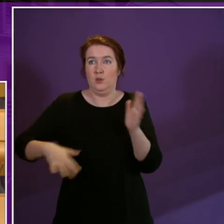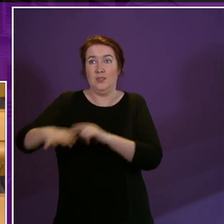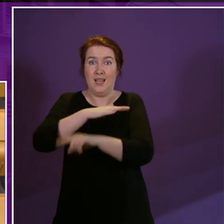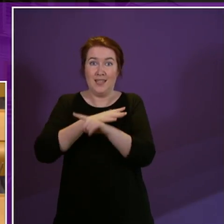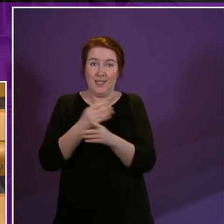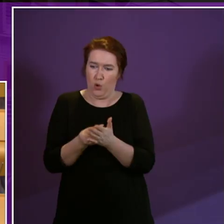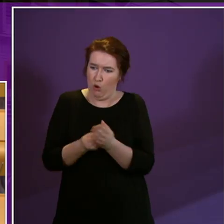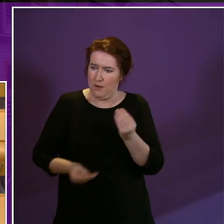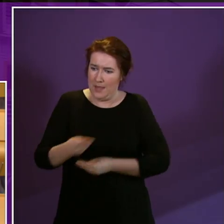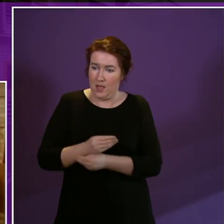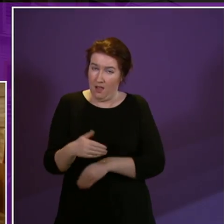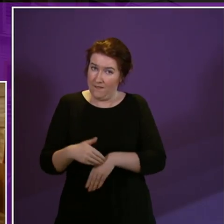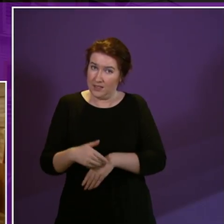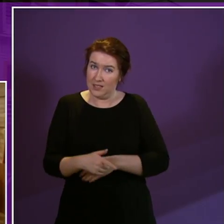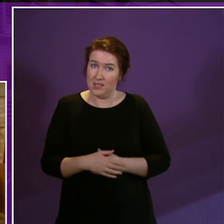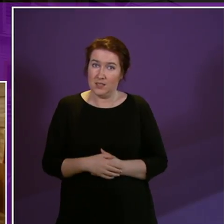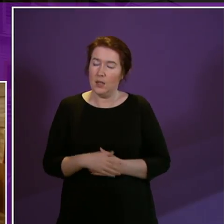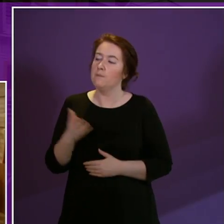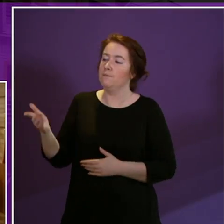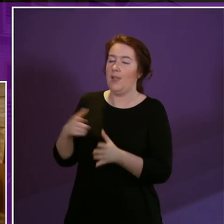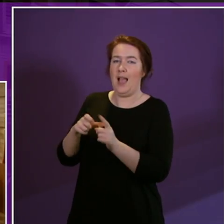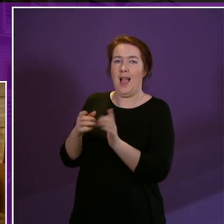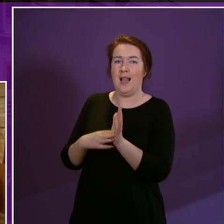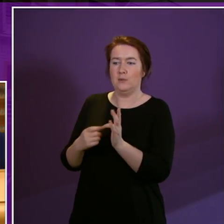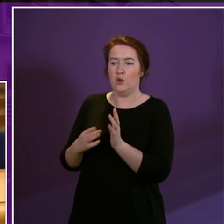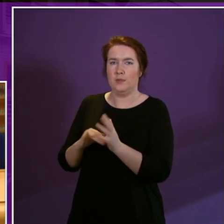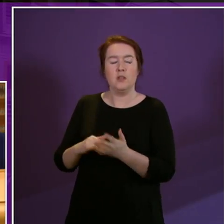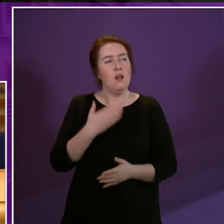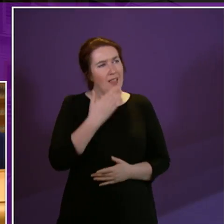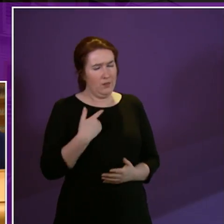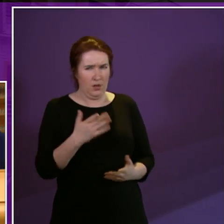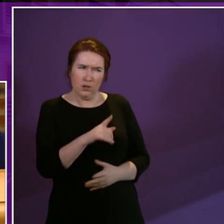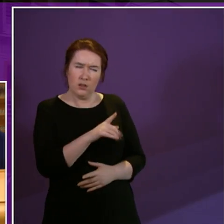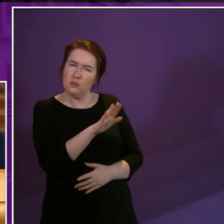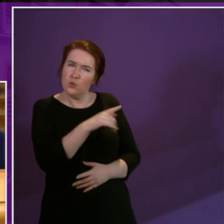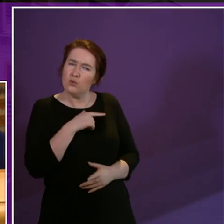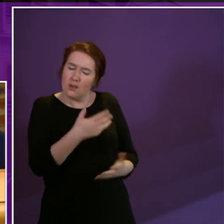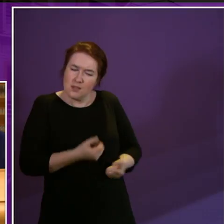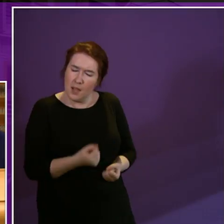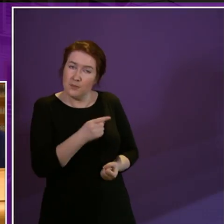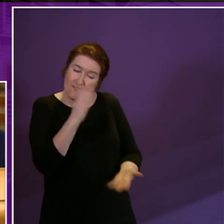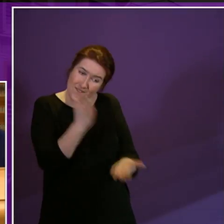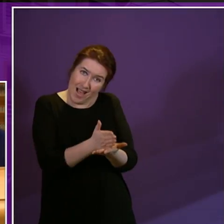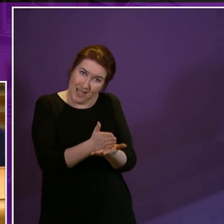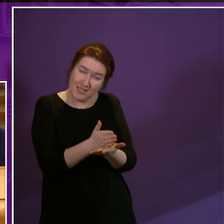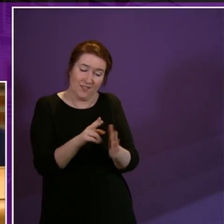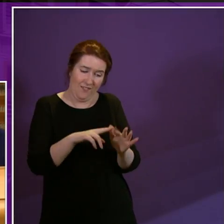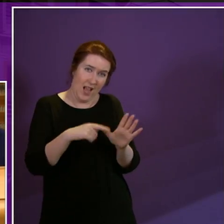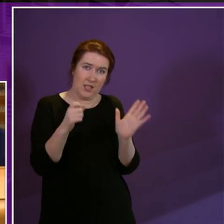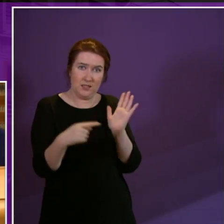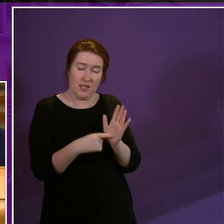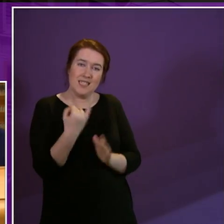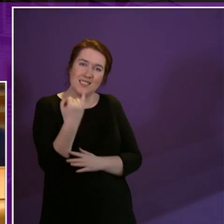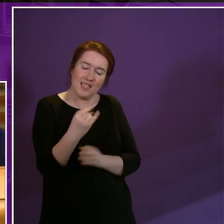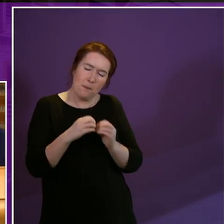economy. Mr Tompkins. I'm grateful to the Member for giving away. Will the Member not accept the fact that £6 billion